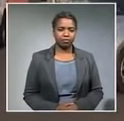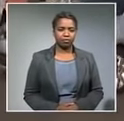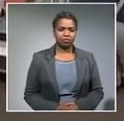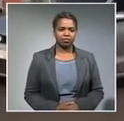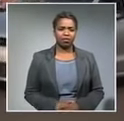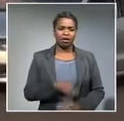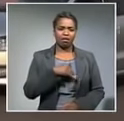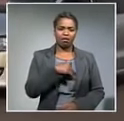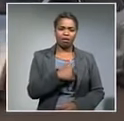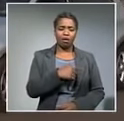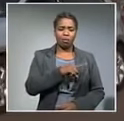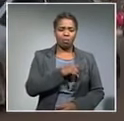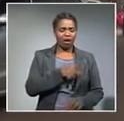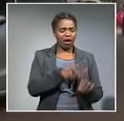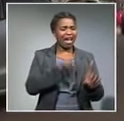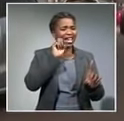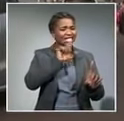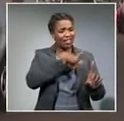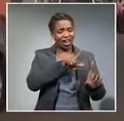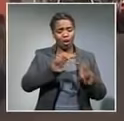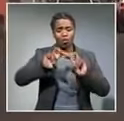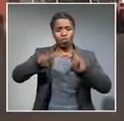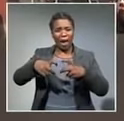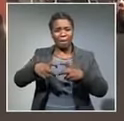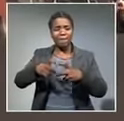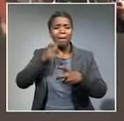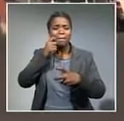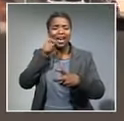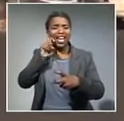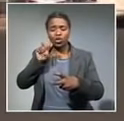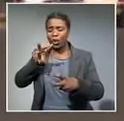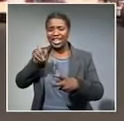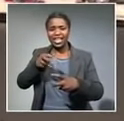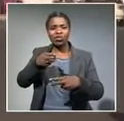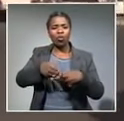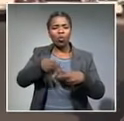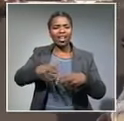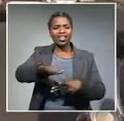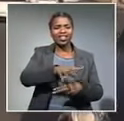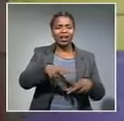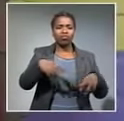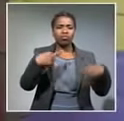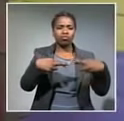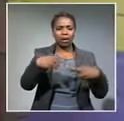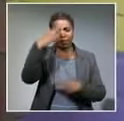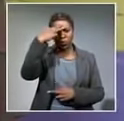Horror and outrage over the rape of a seven-year-old girl who was attacked while in the bathroom of a busy Pretoria restaurant.